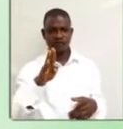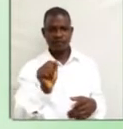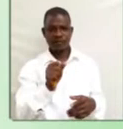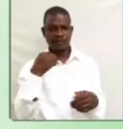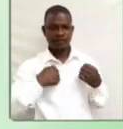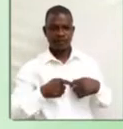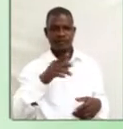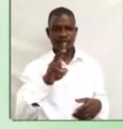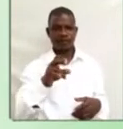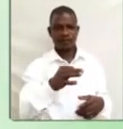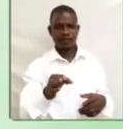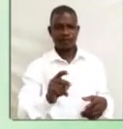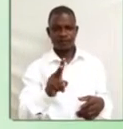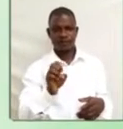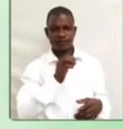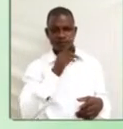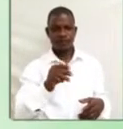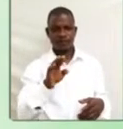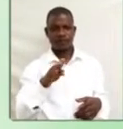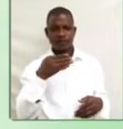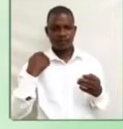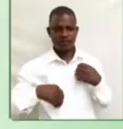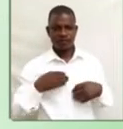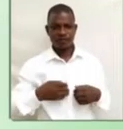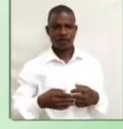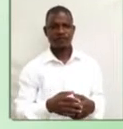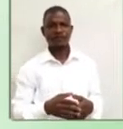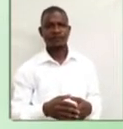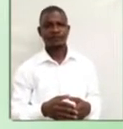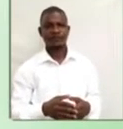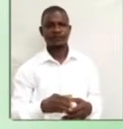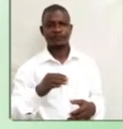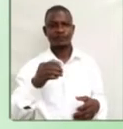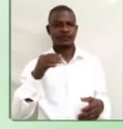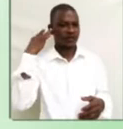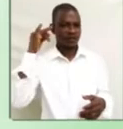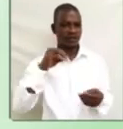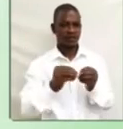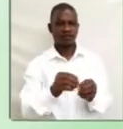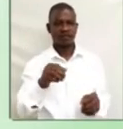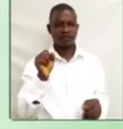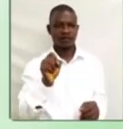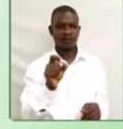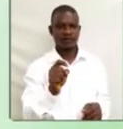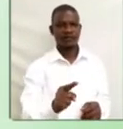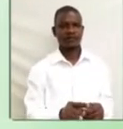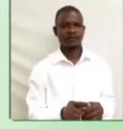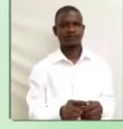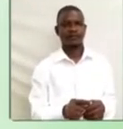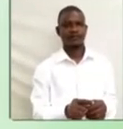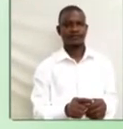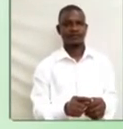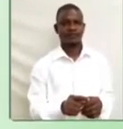is the verb form of bath. Sound number 11.